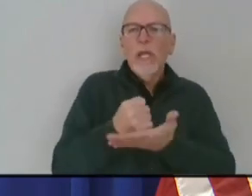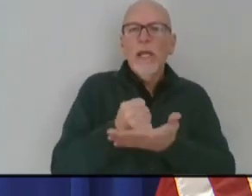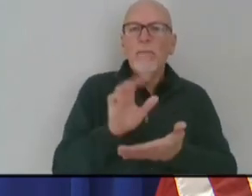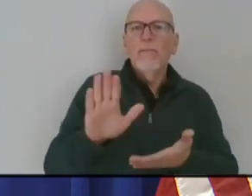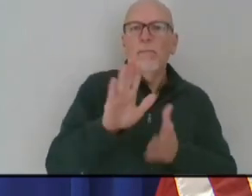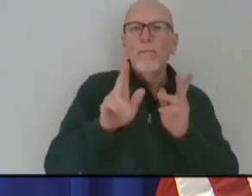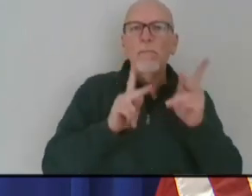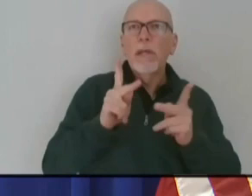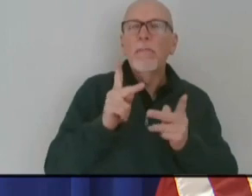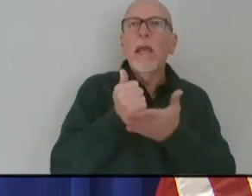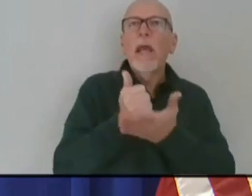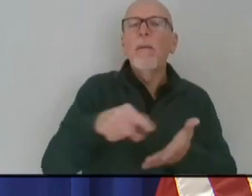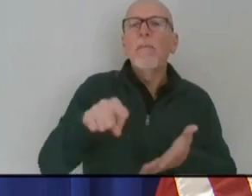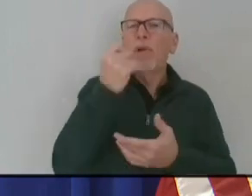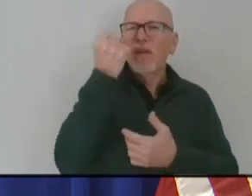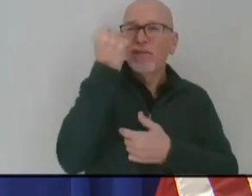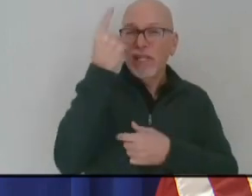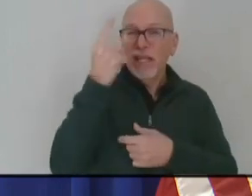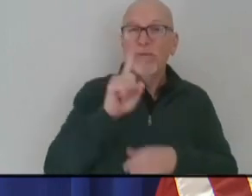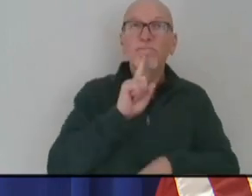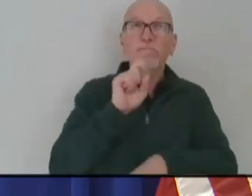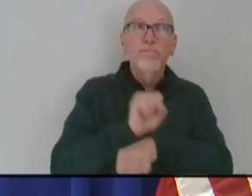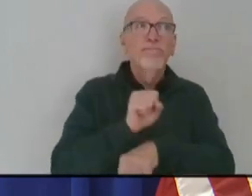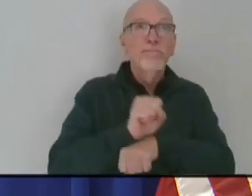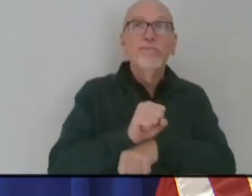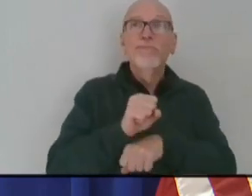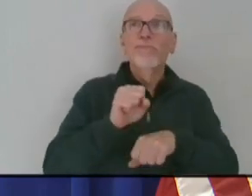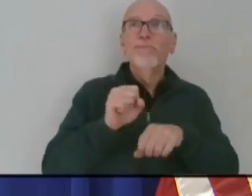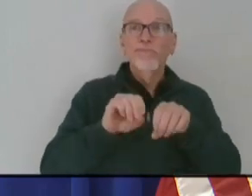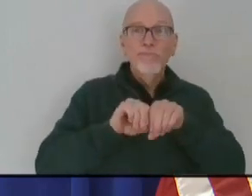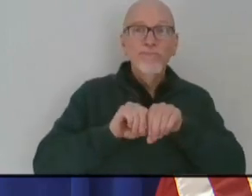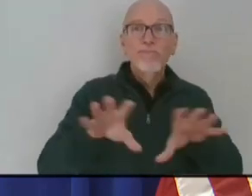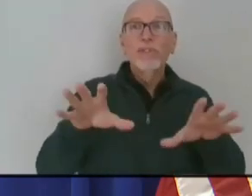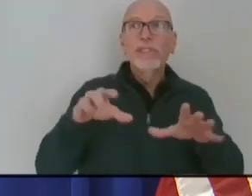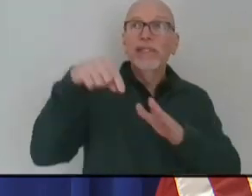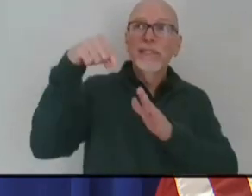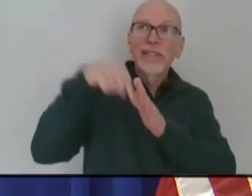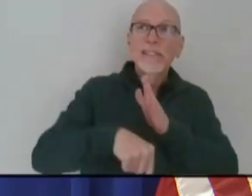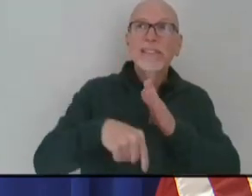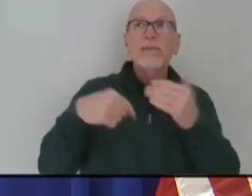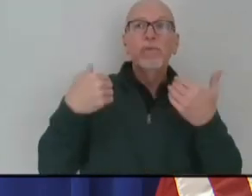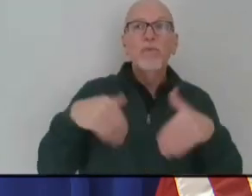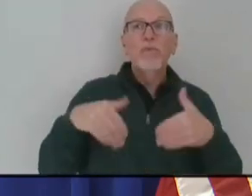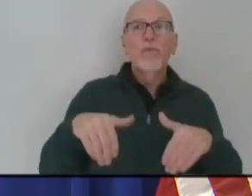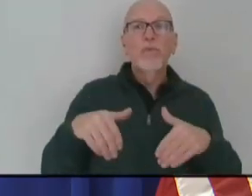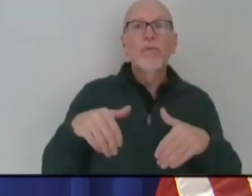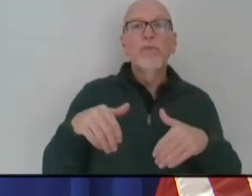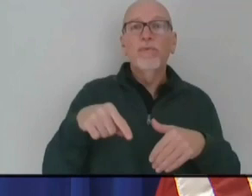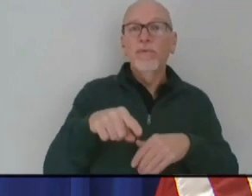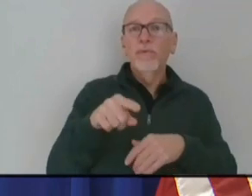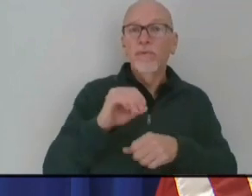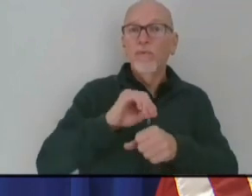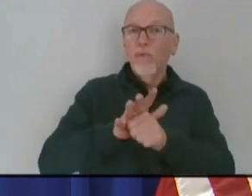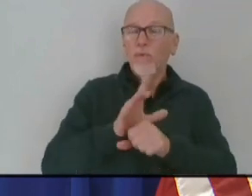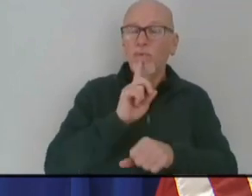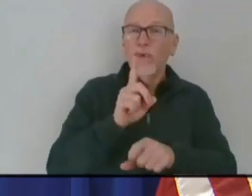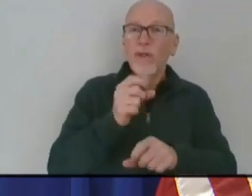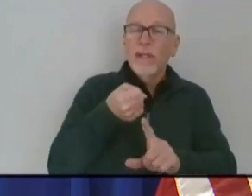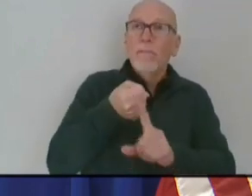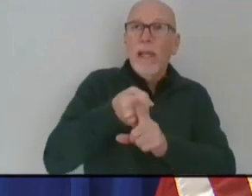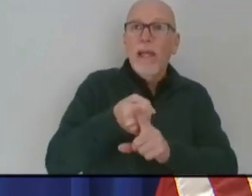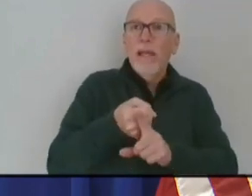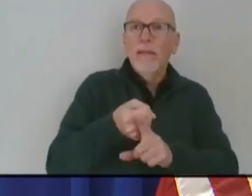understand just how widespread the depth and breadth of this virus and how it impacts